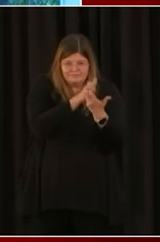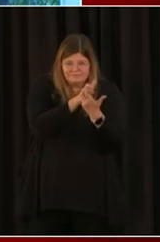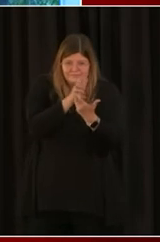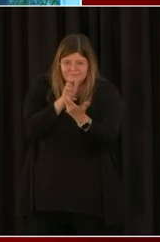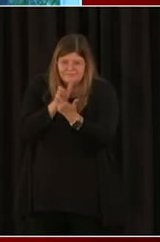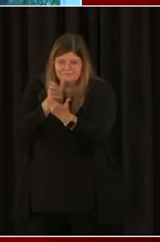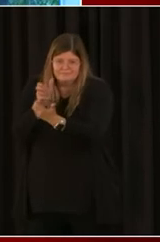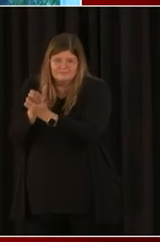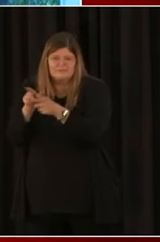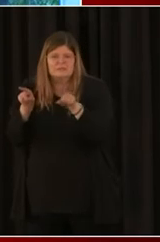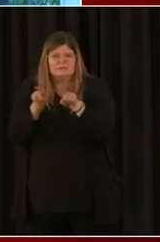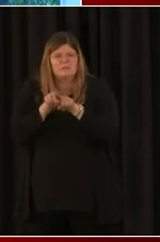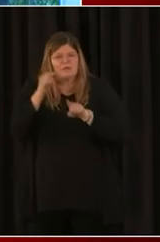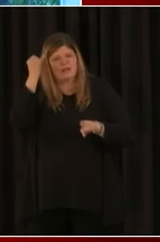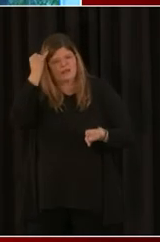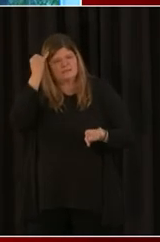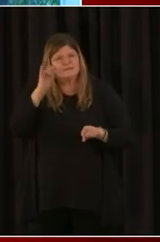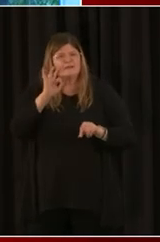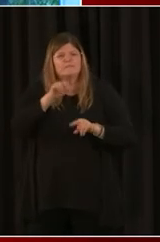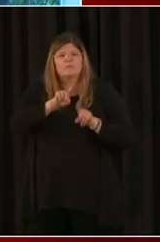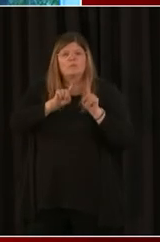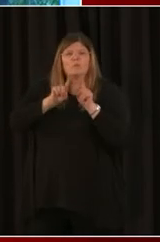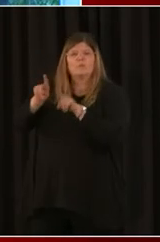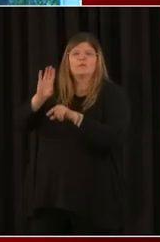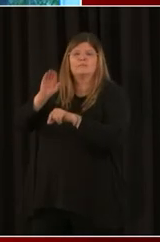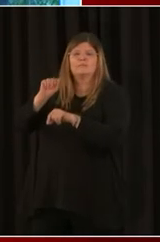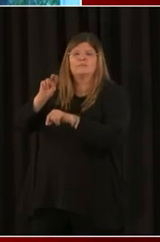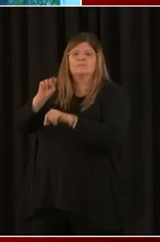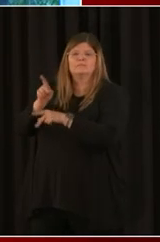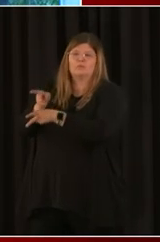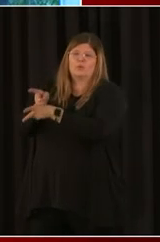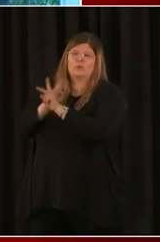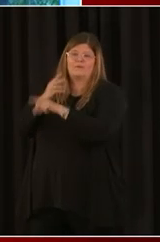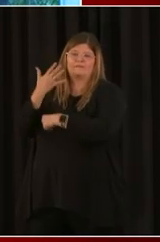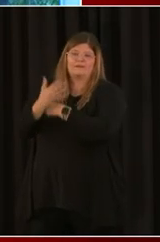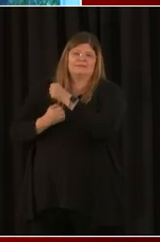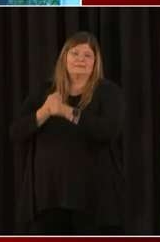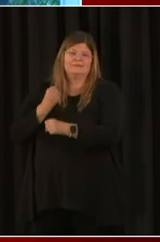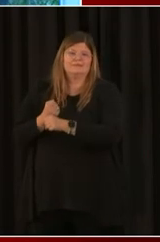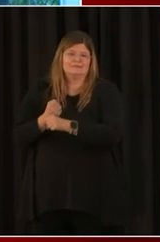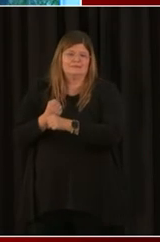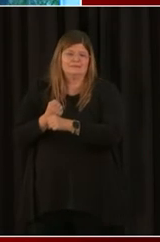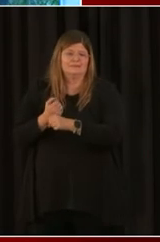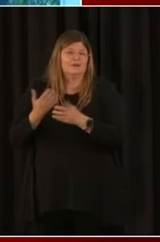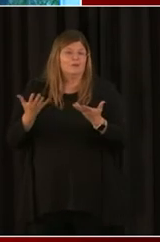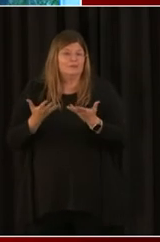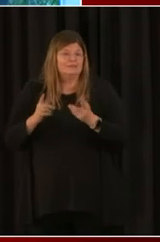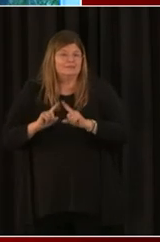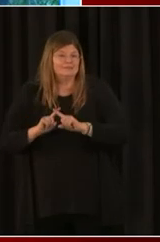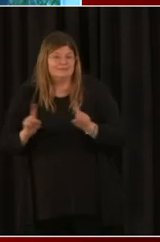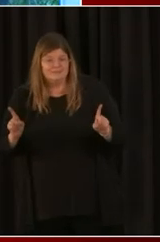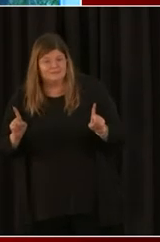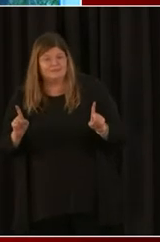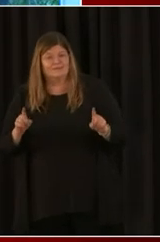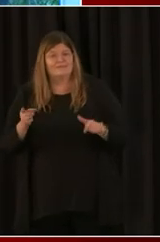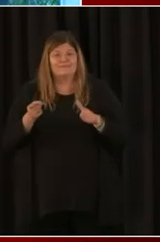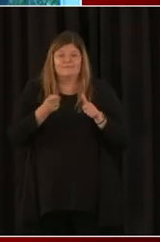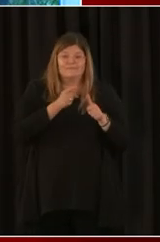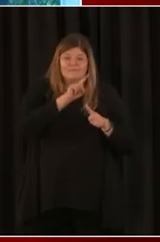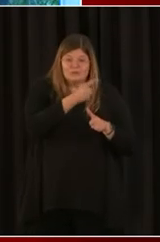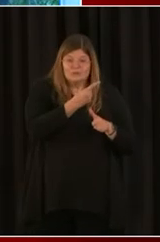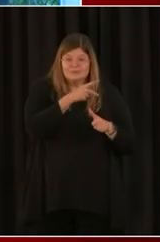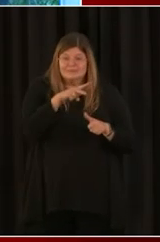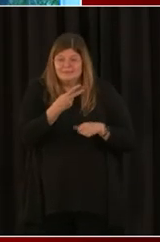applying for a loan, and it's a five-year loan. But here's the difference. So in year one and two, you're only